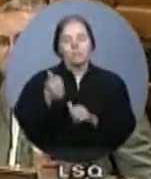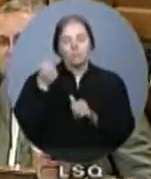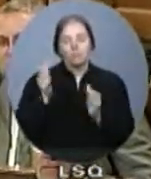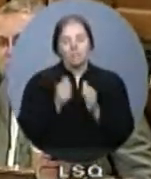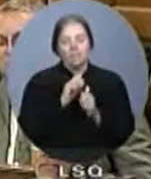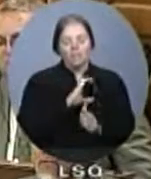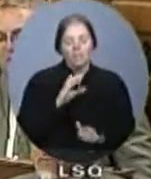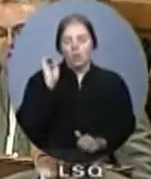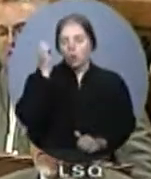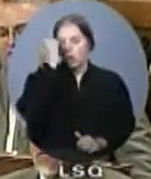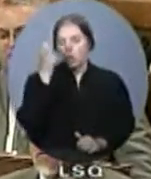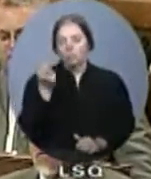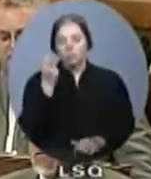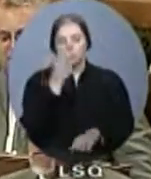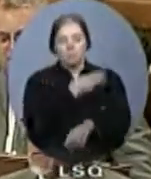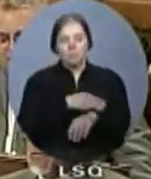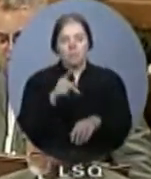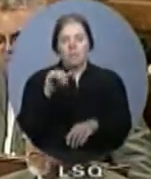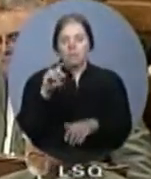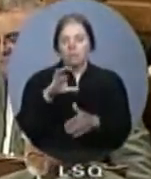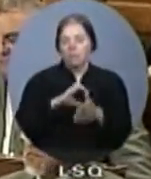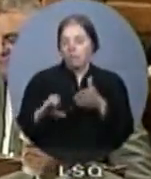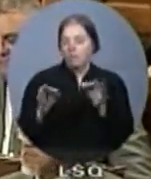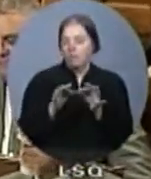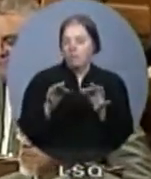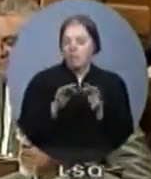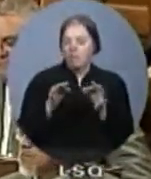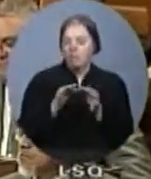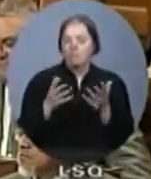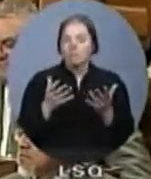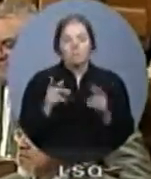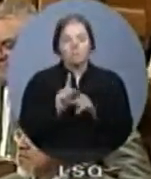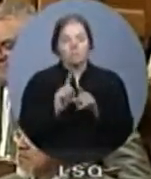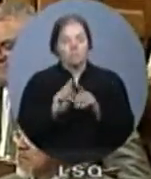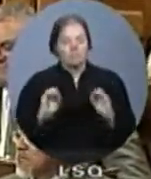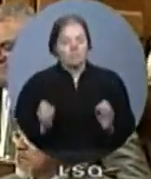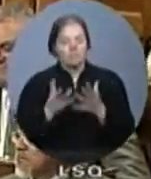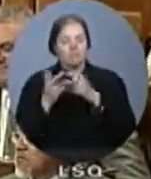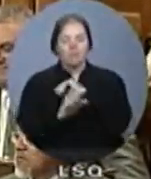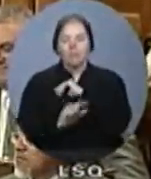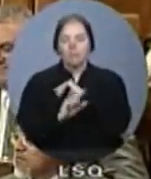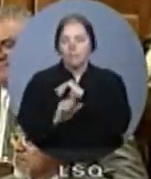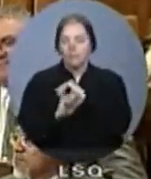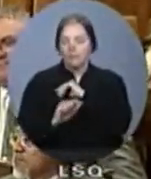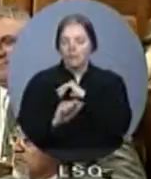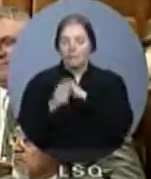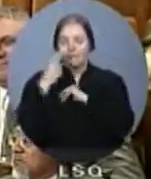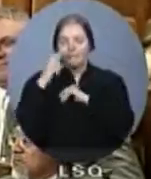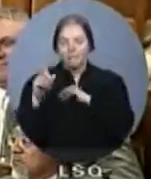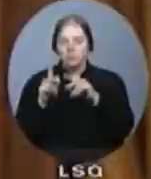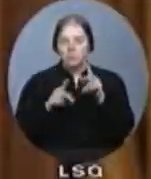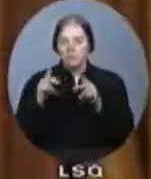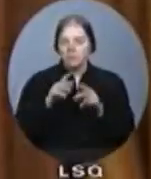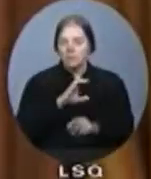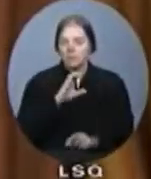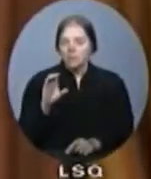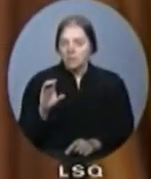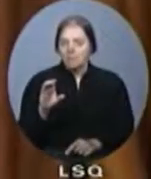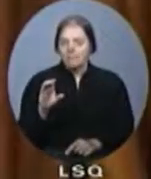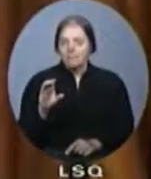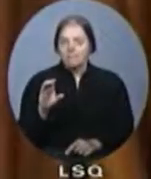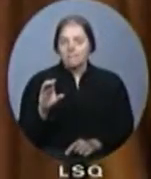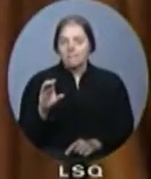and provide jobs and opportunity not just for Canadians and not just for